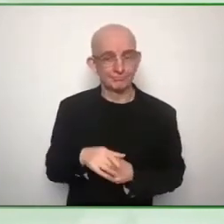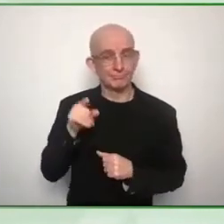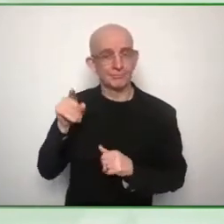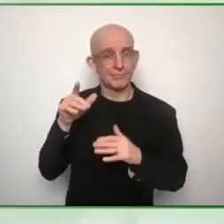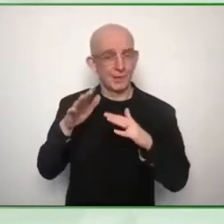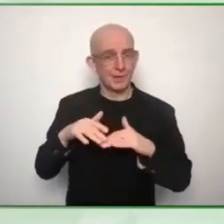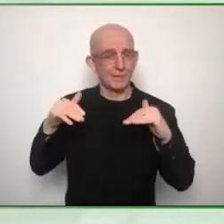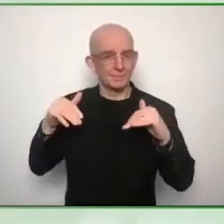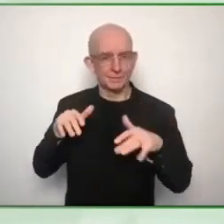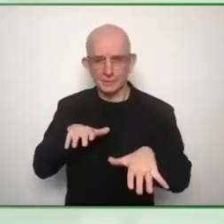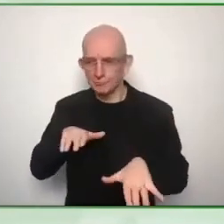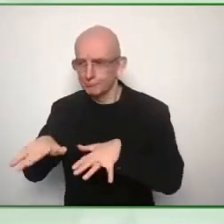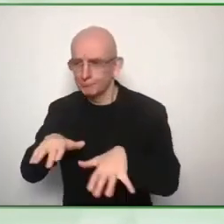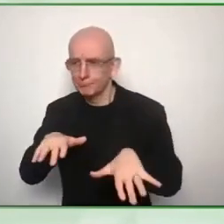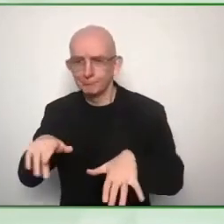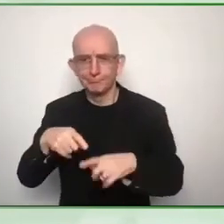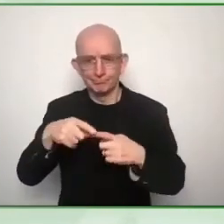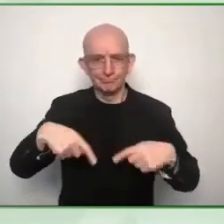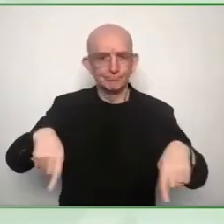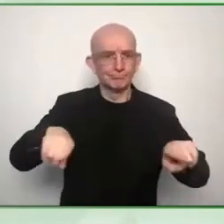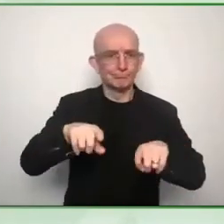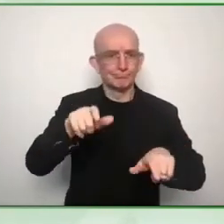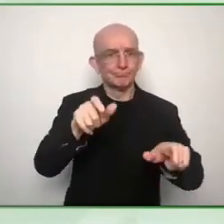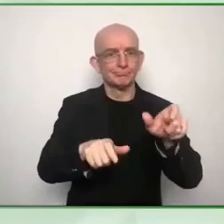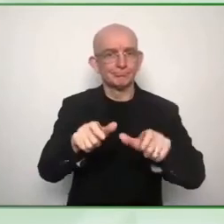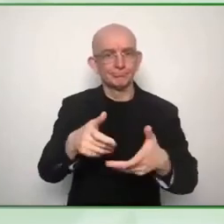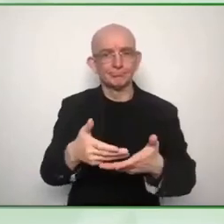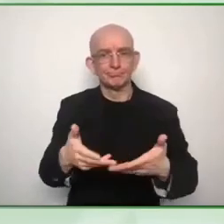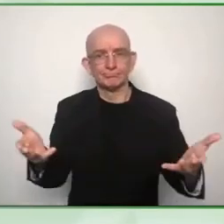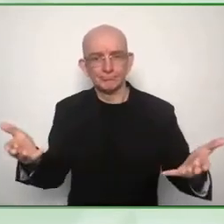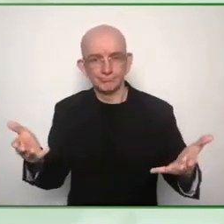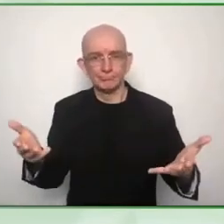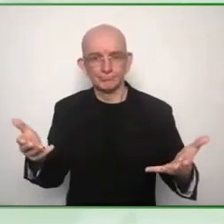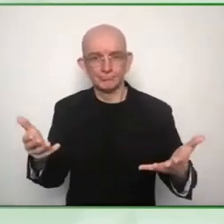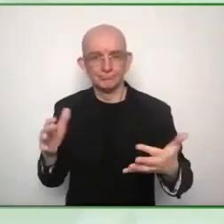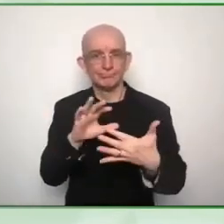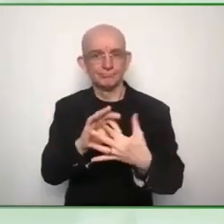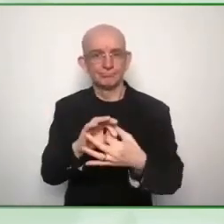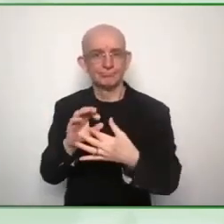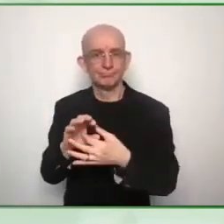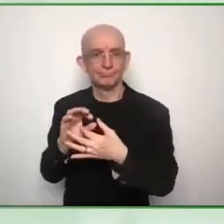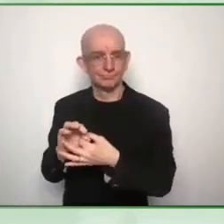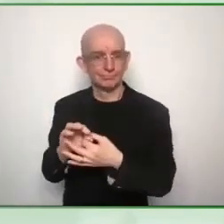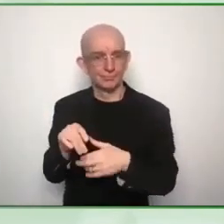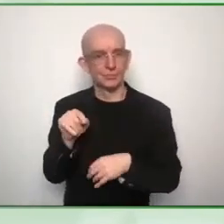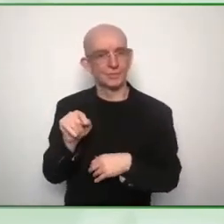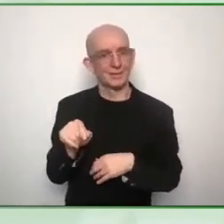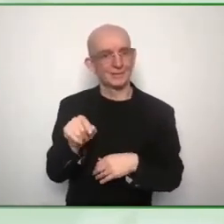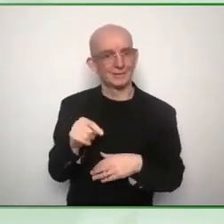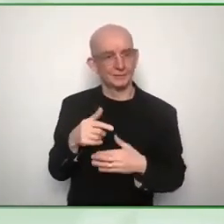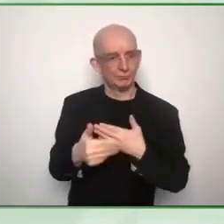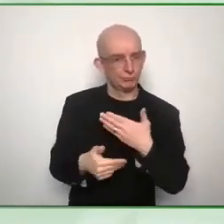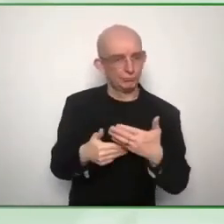to have a very good online toolkit on accessibility that's my summary